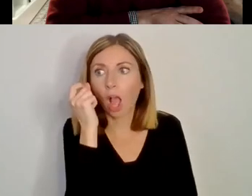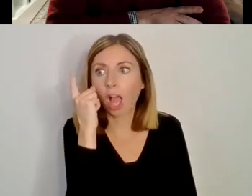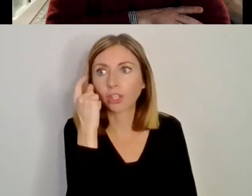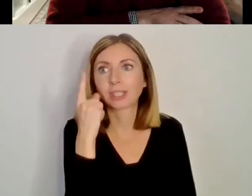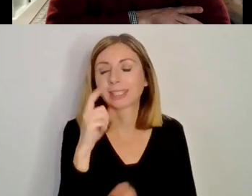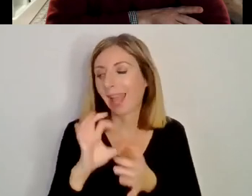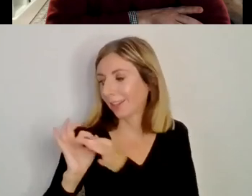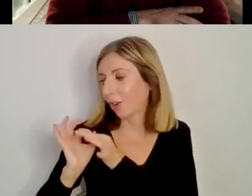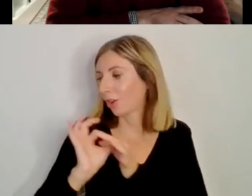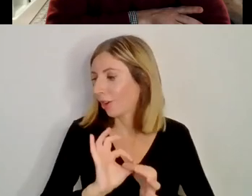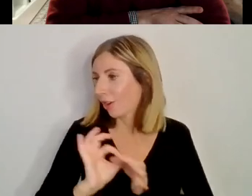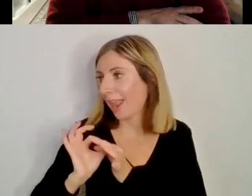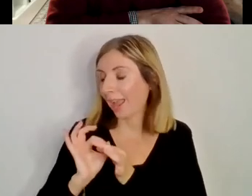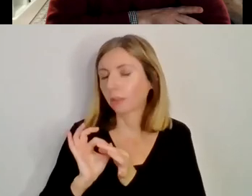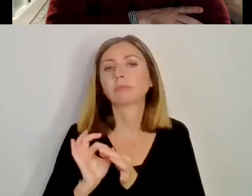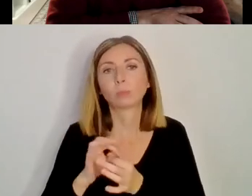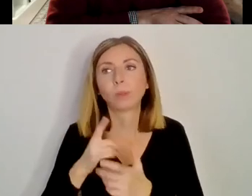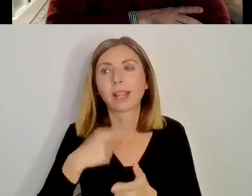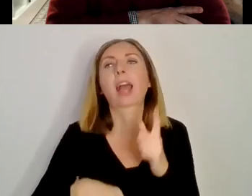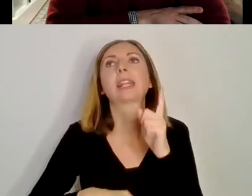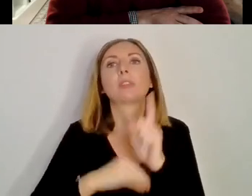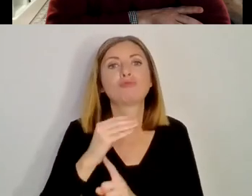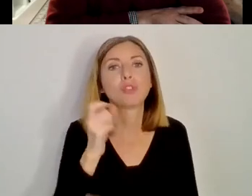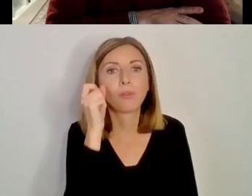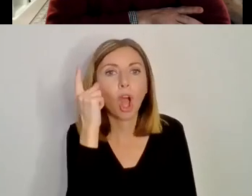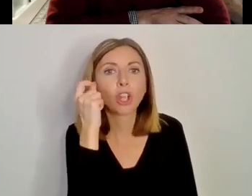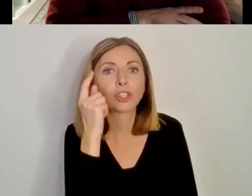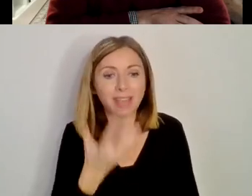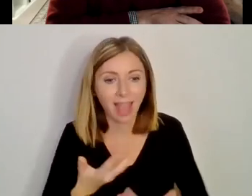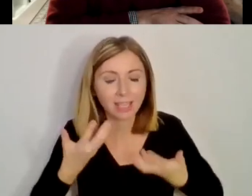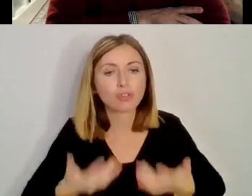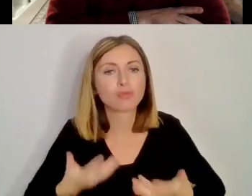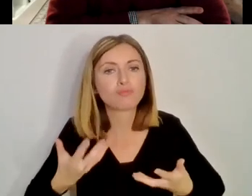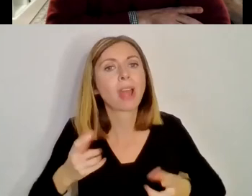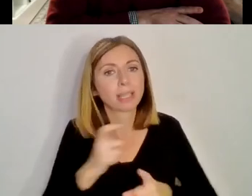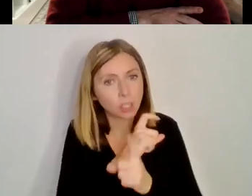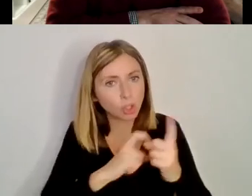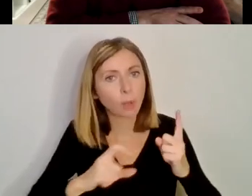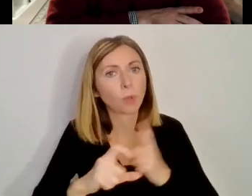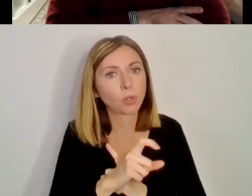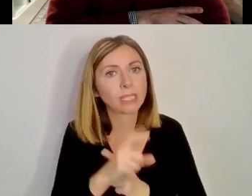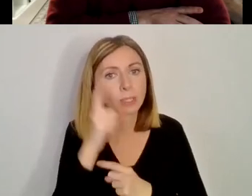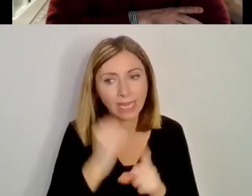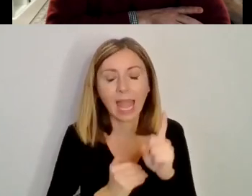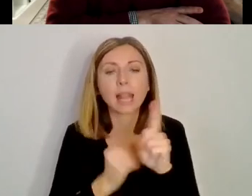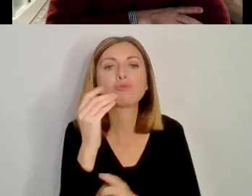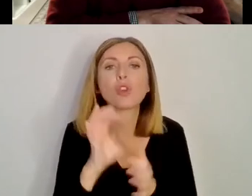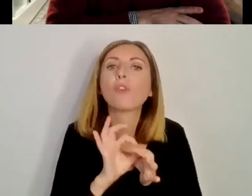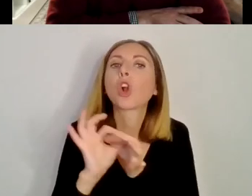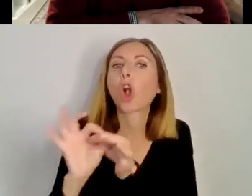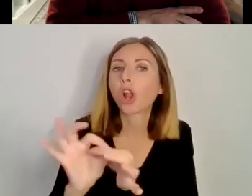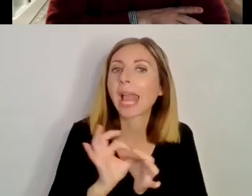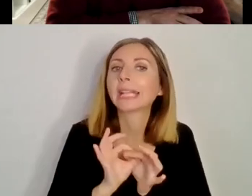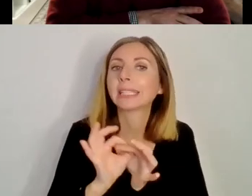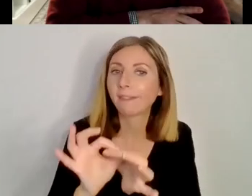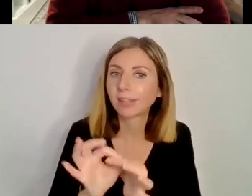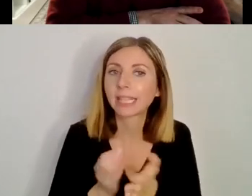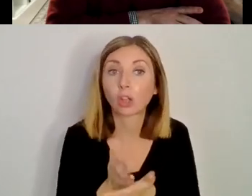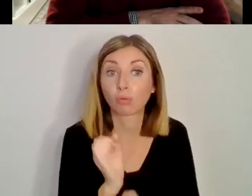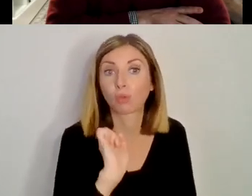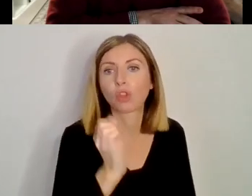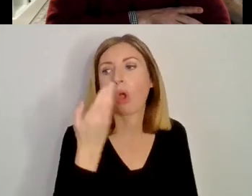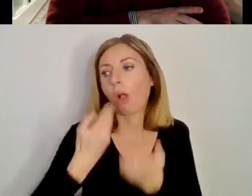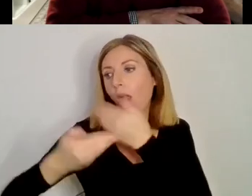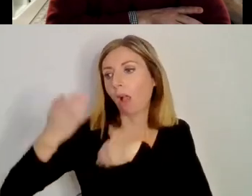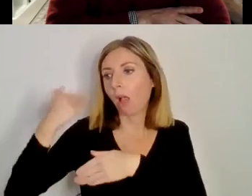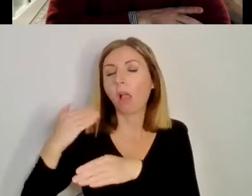on to present day communities and connectivity, um, because it is in that that we are, and it needn't necessarily be shared